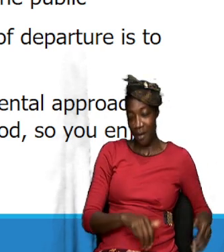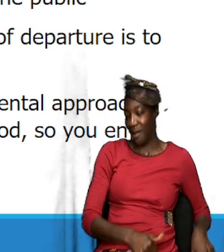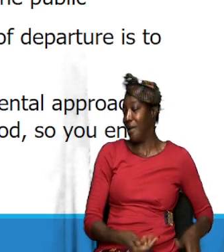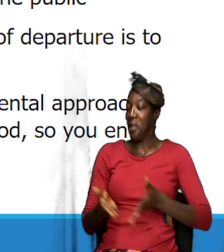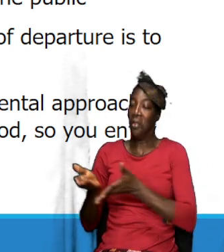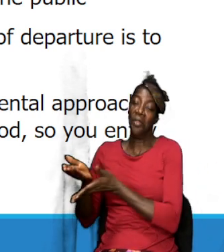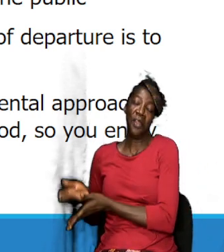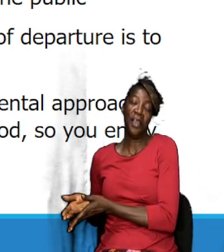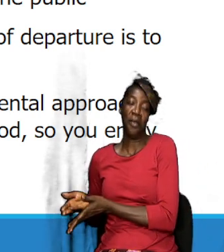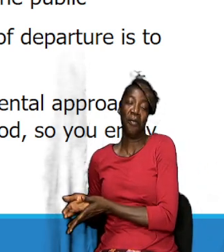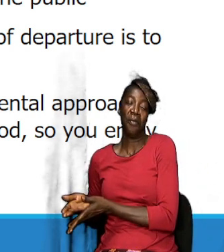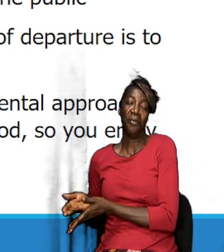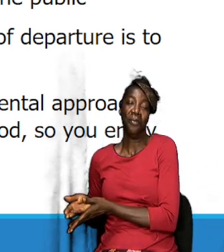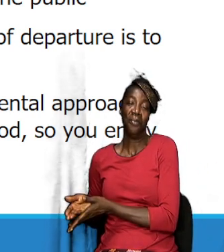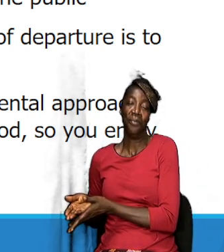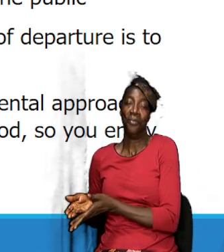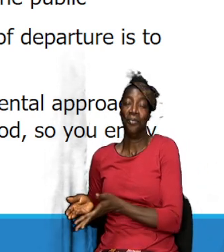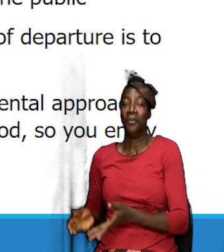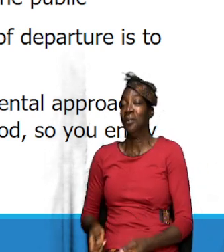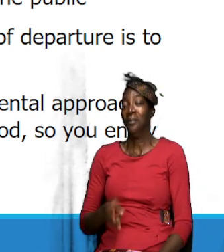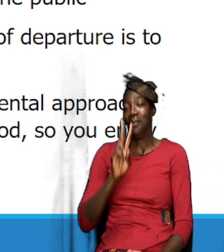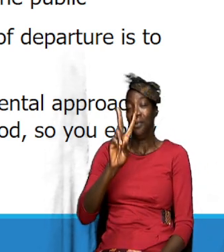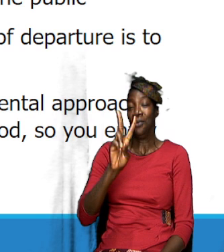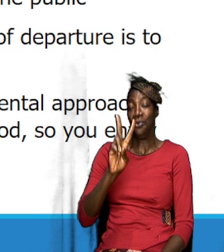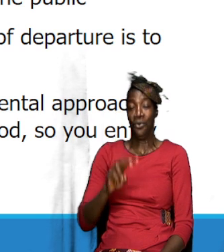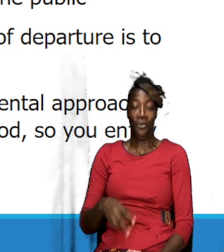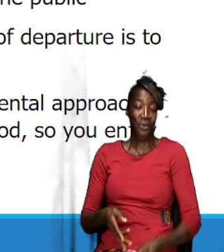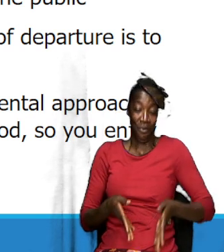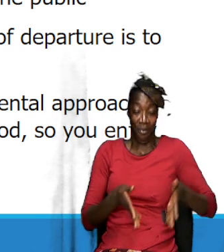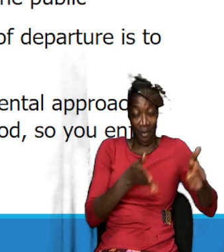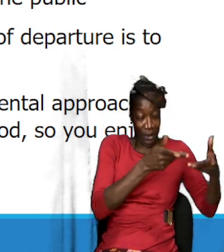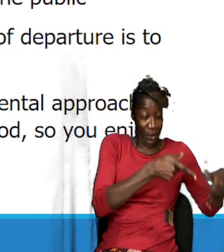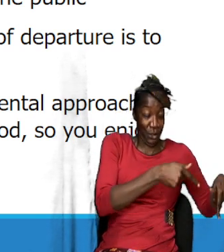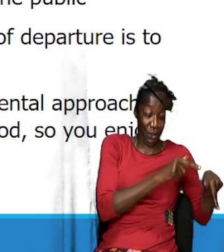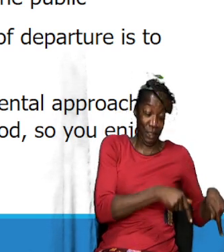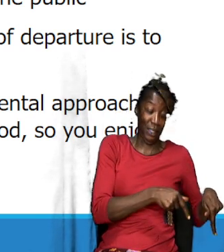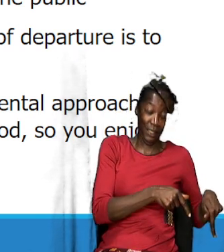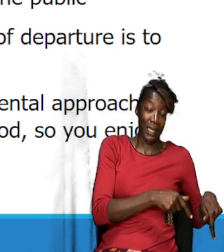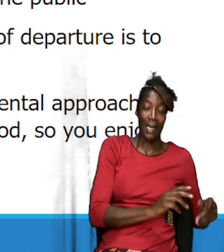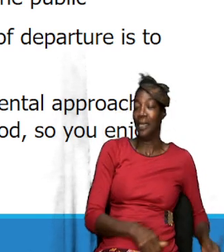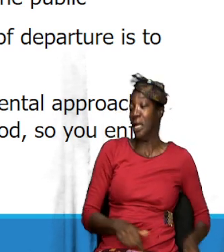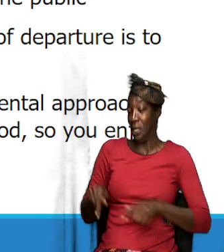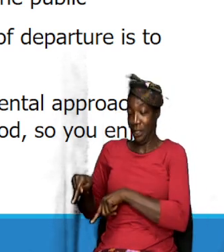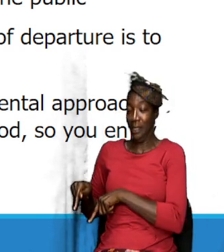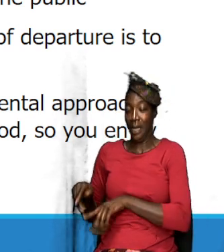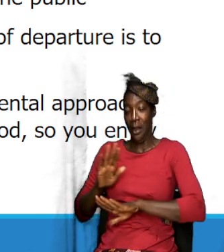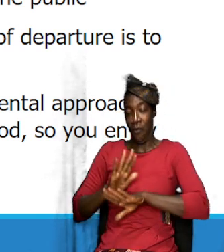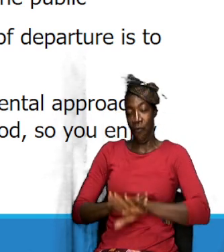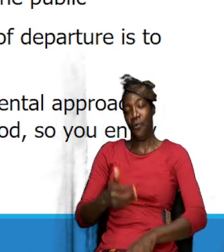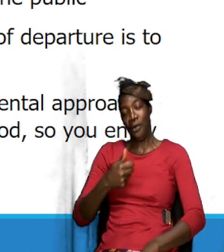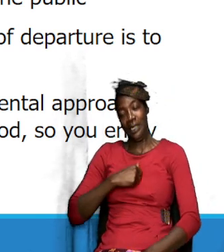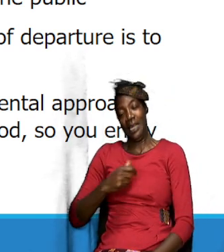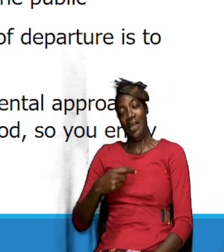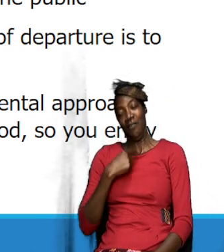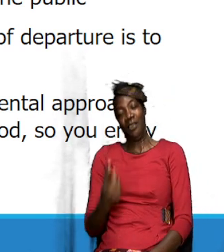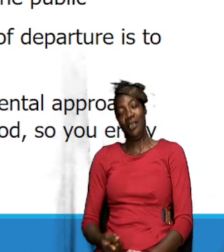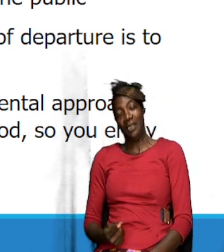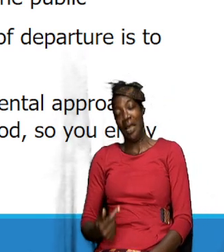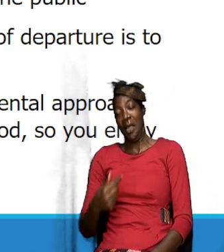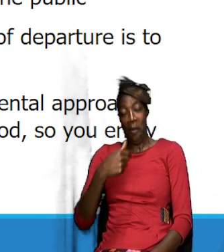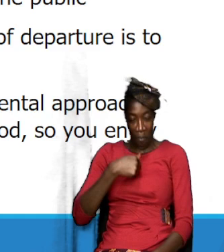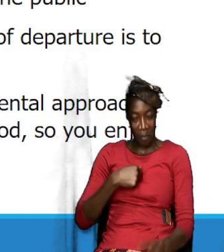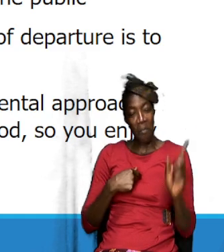12, verse 3. I have been on both sides of the fence. I have forced myself to say, look here, you're going to